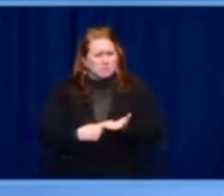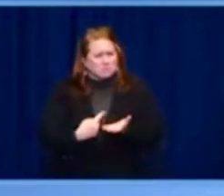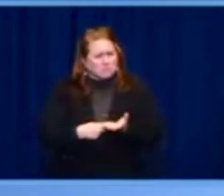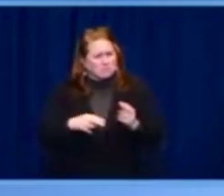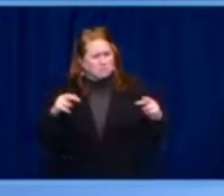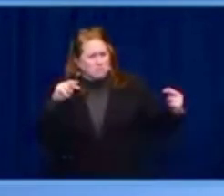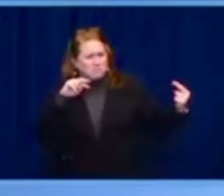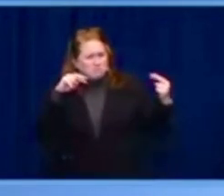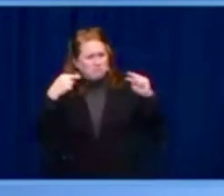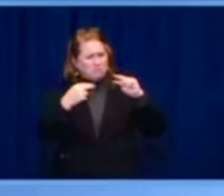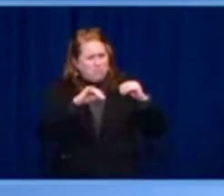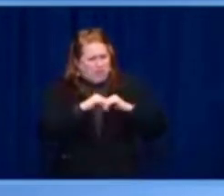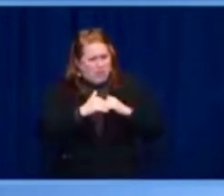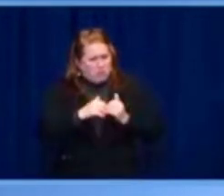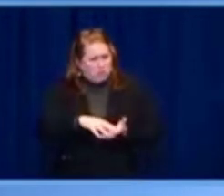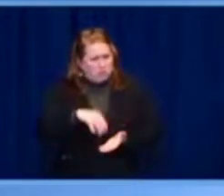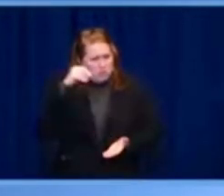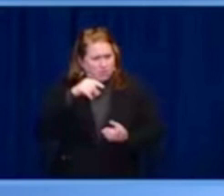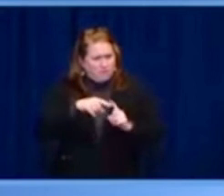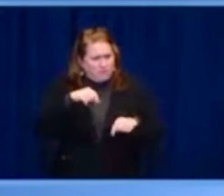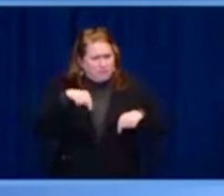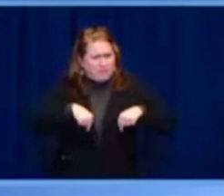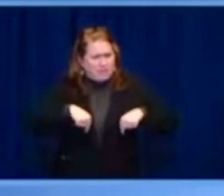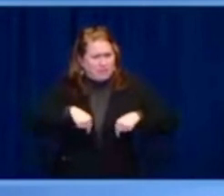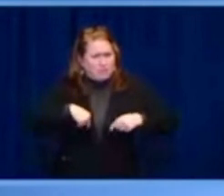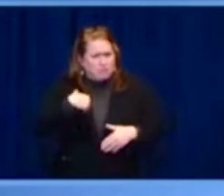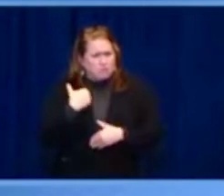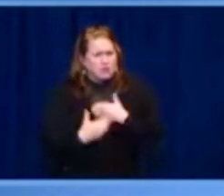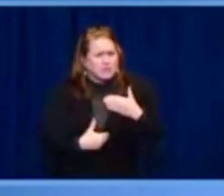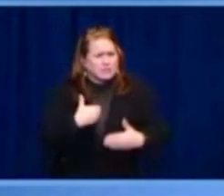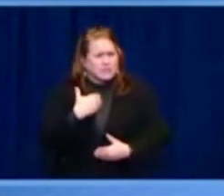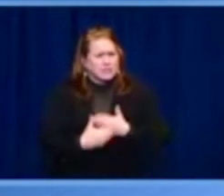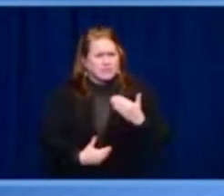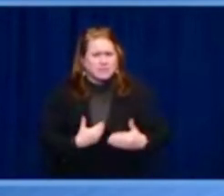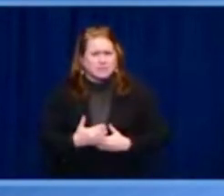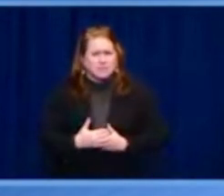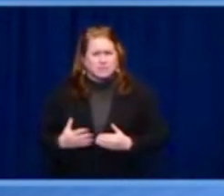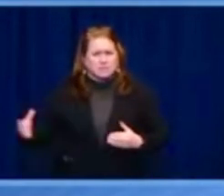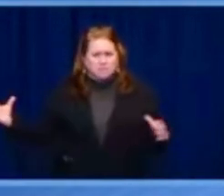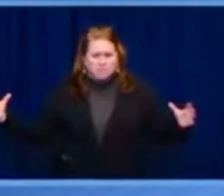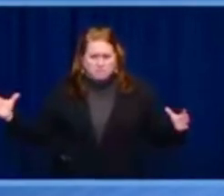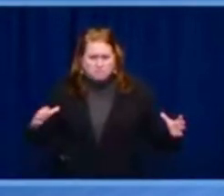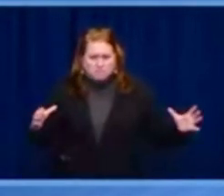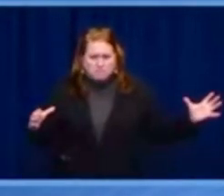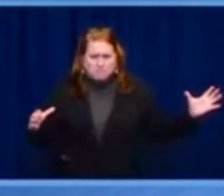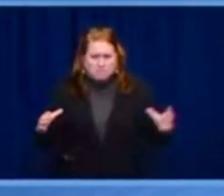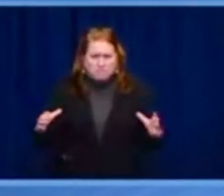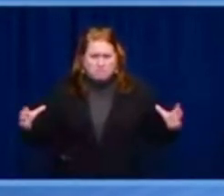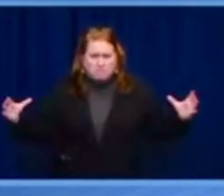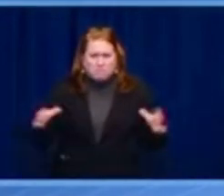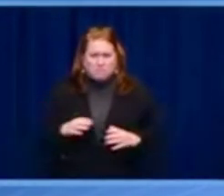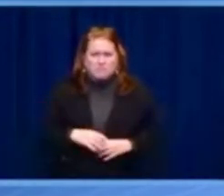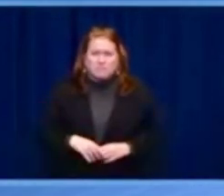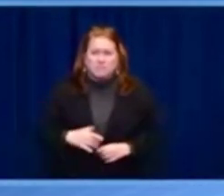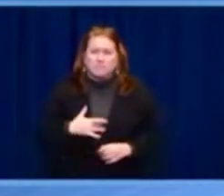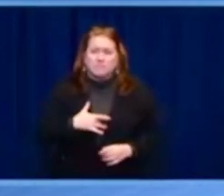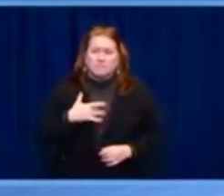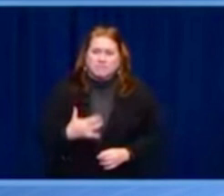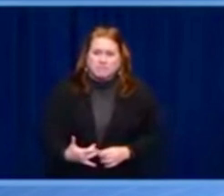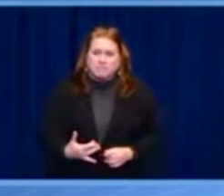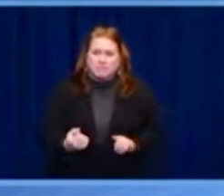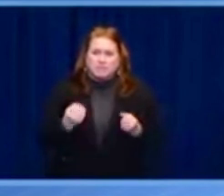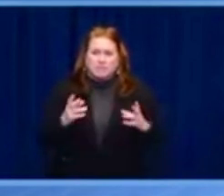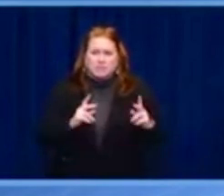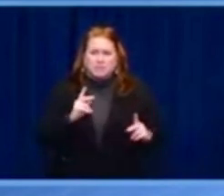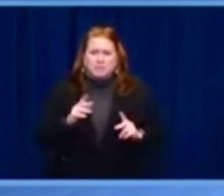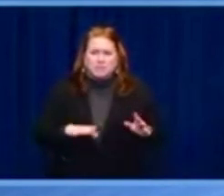indications and real indications that we're turning the tide here. As I often say, we're at an inflection point